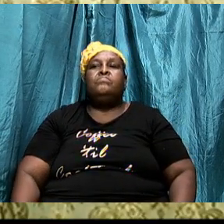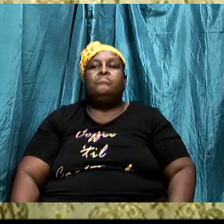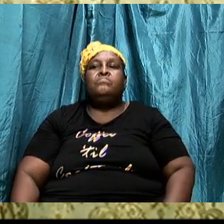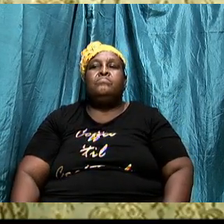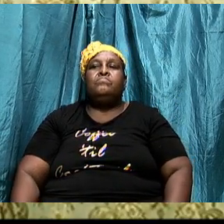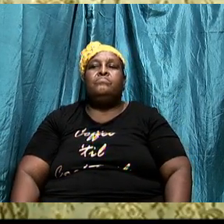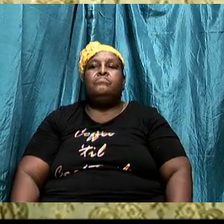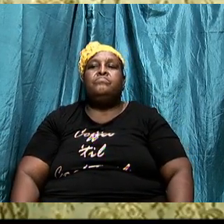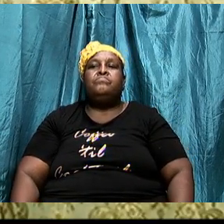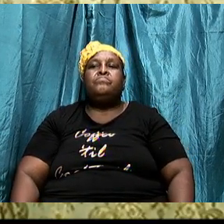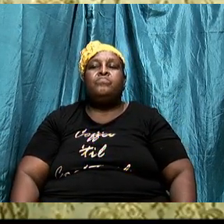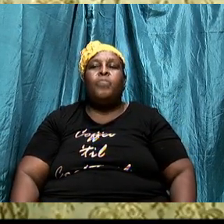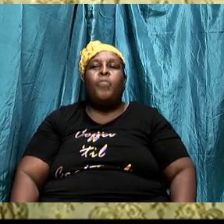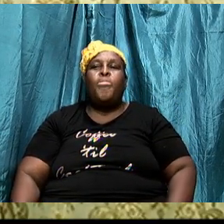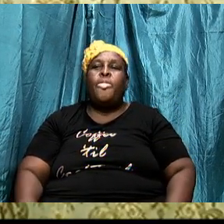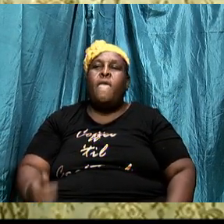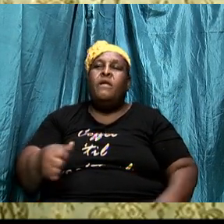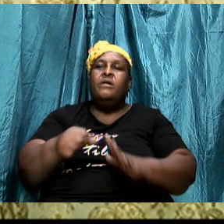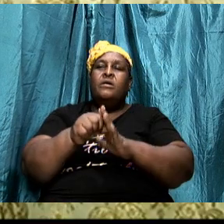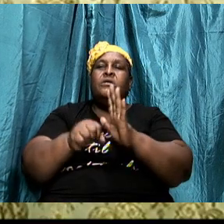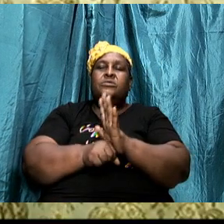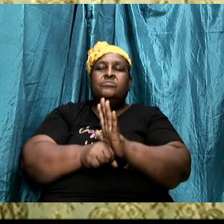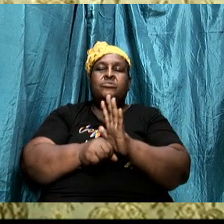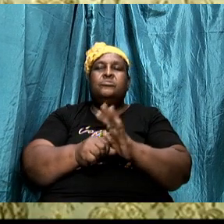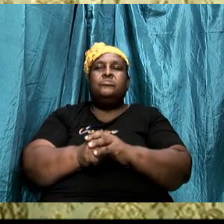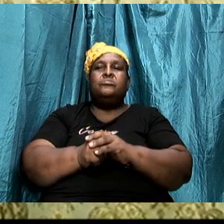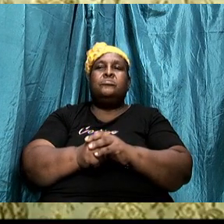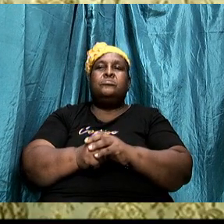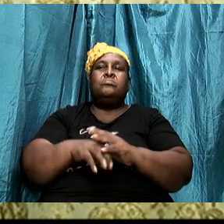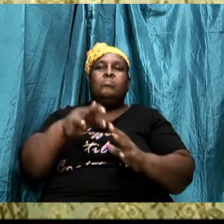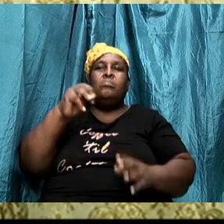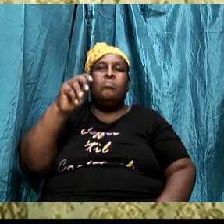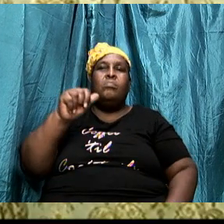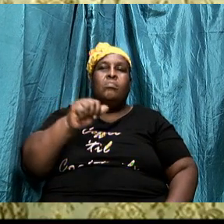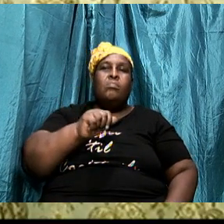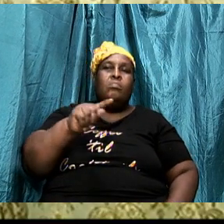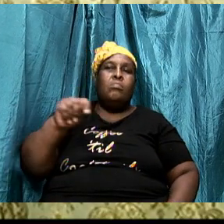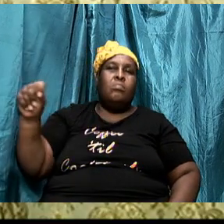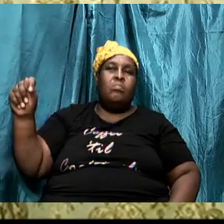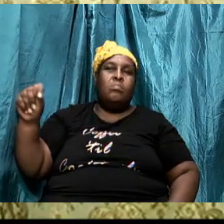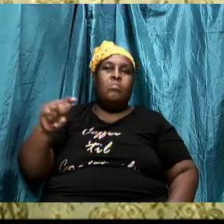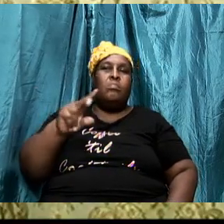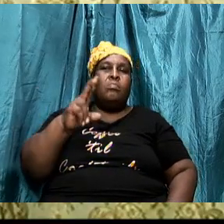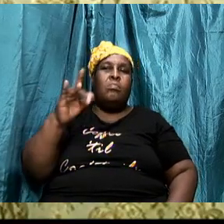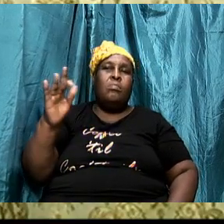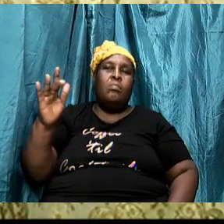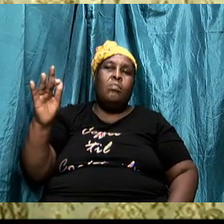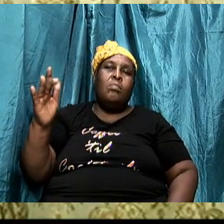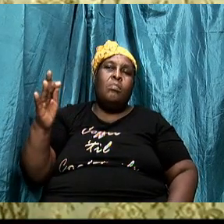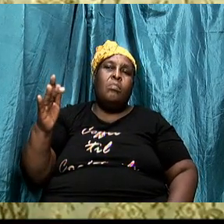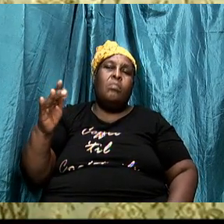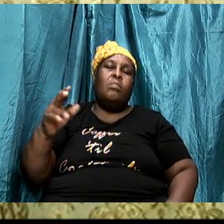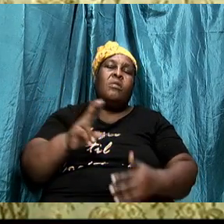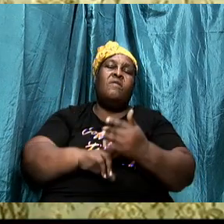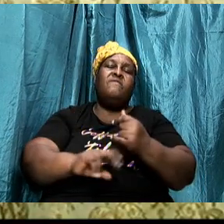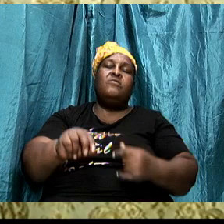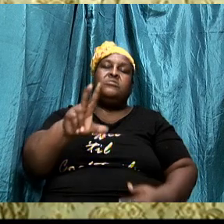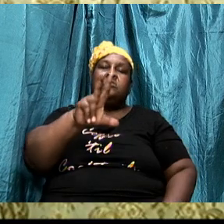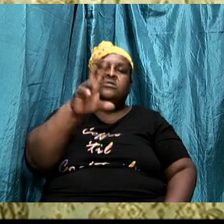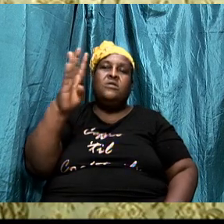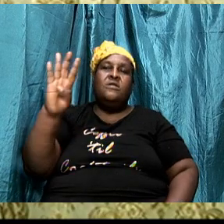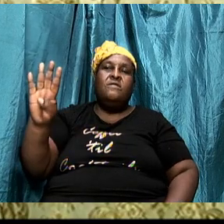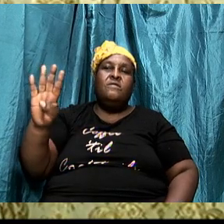other scriptures that you can look on for that is Matthew chapter 25 verses 34